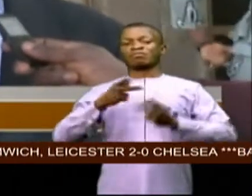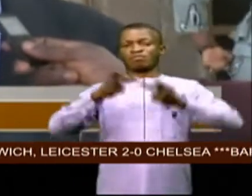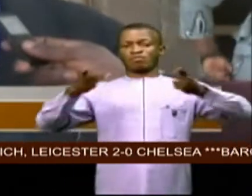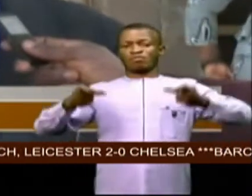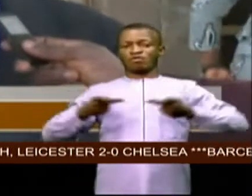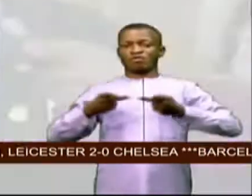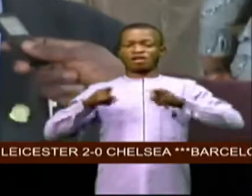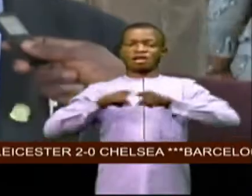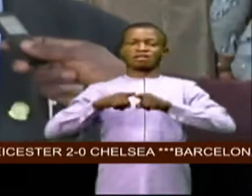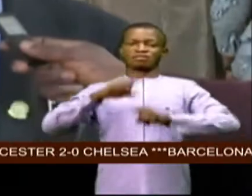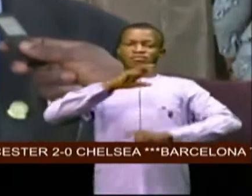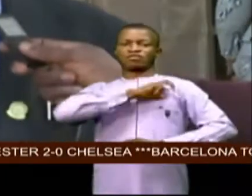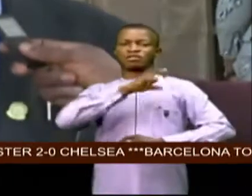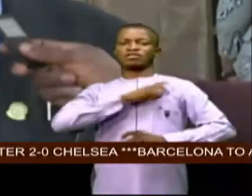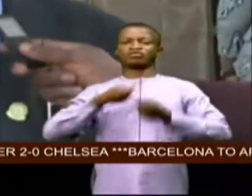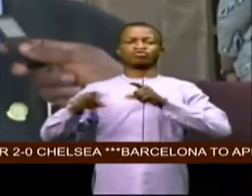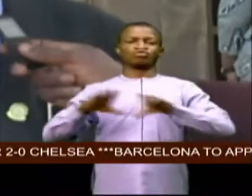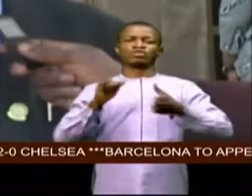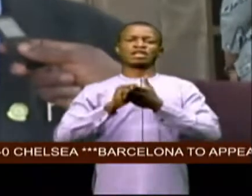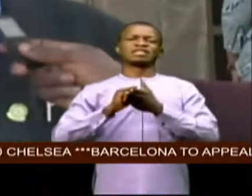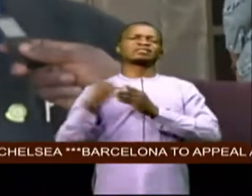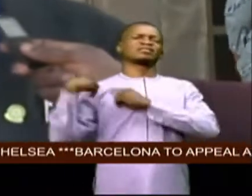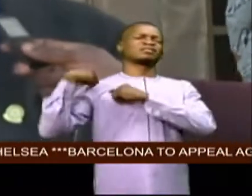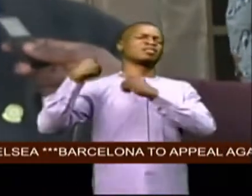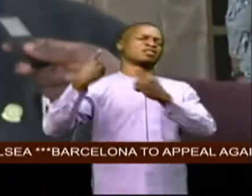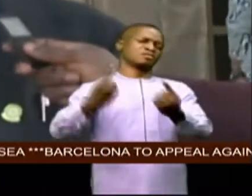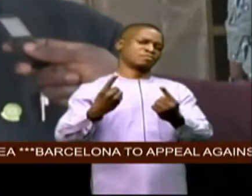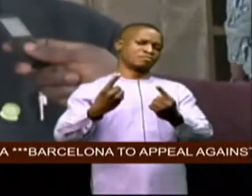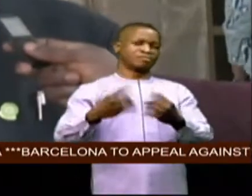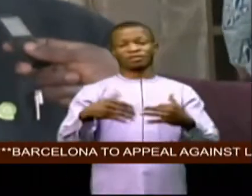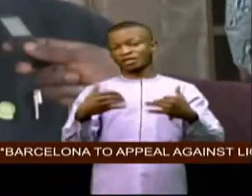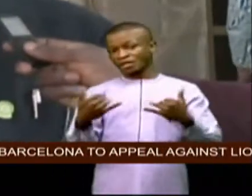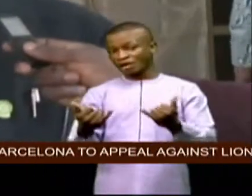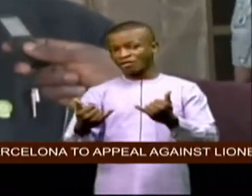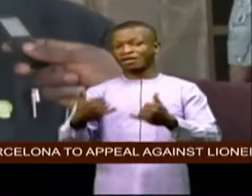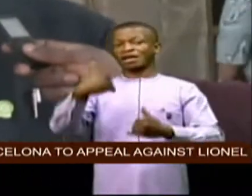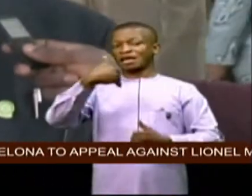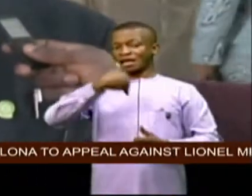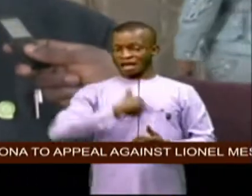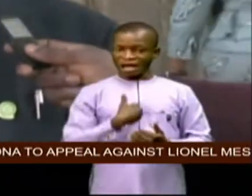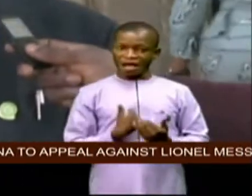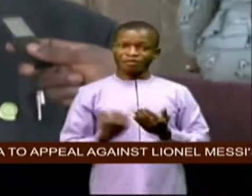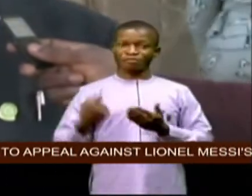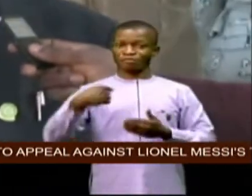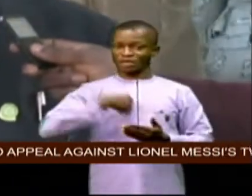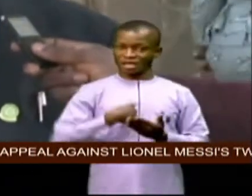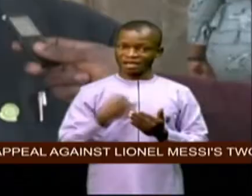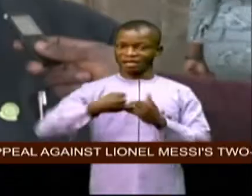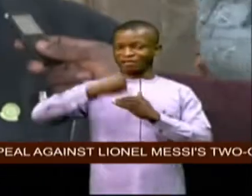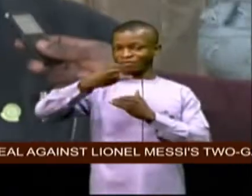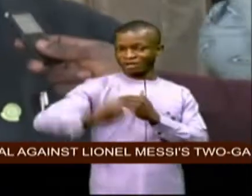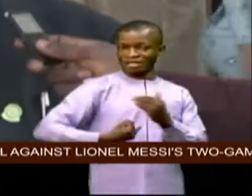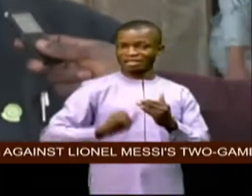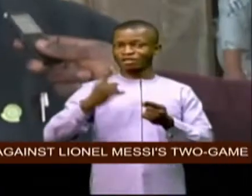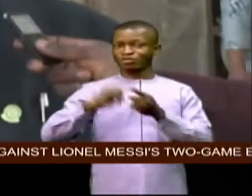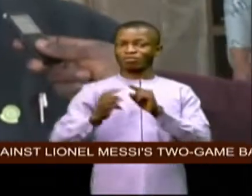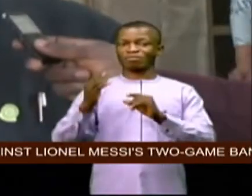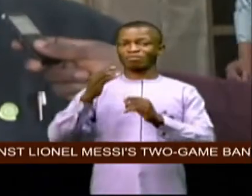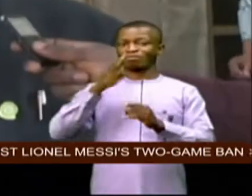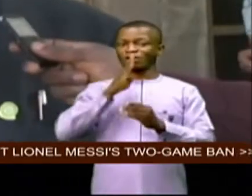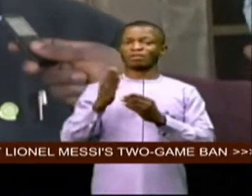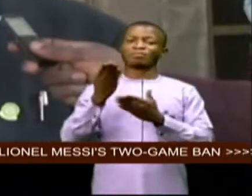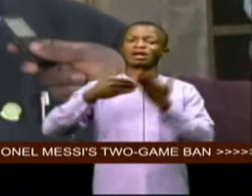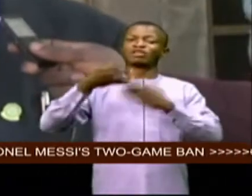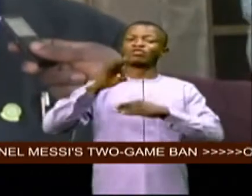over the years so having me been invited over to a code of conduct bureau